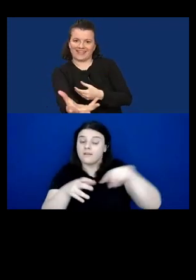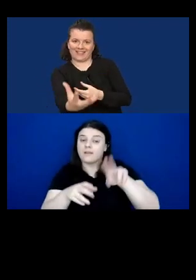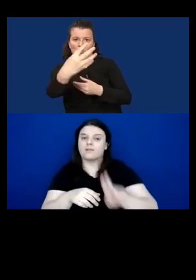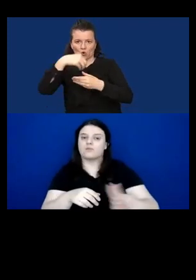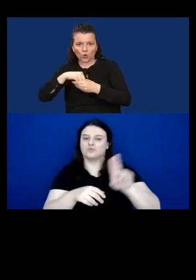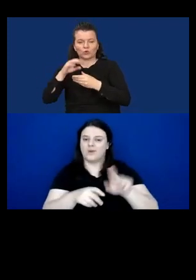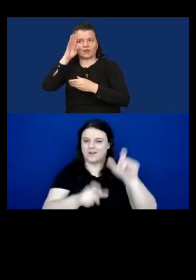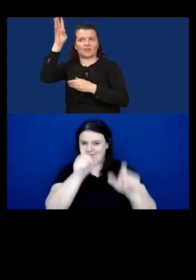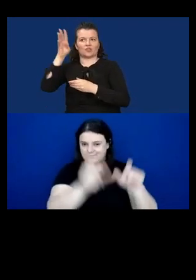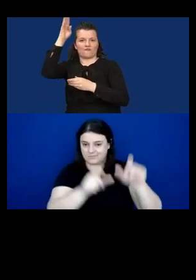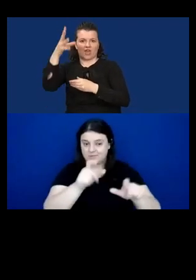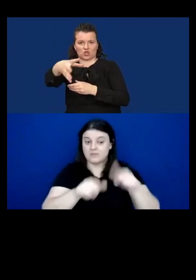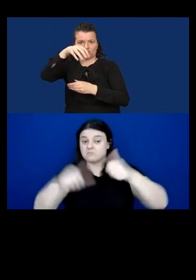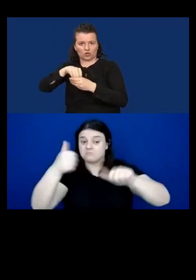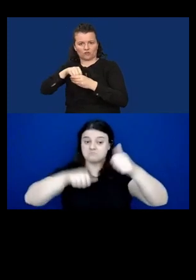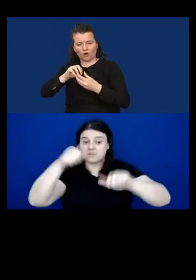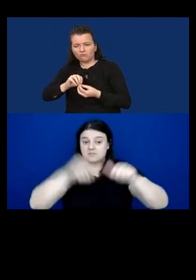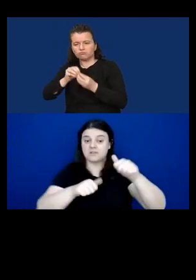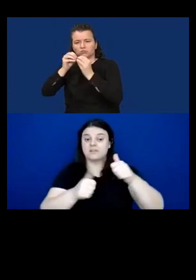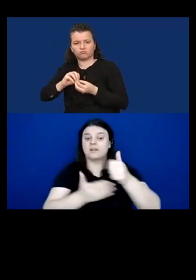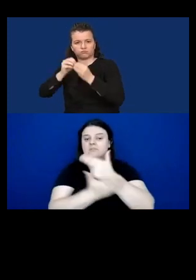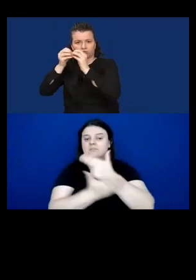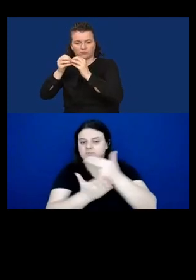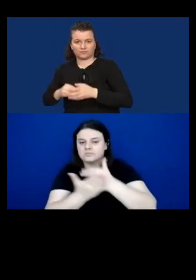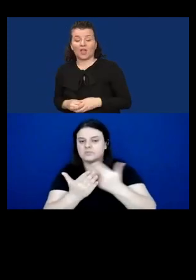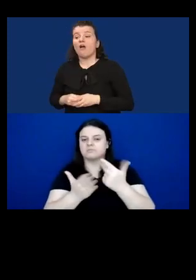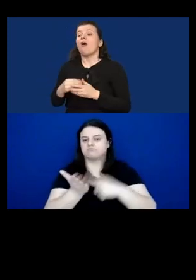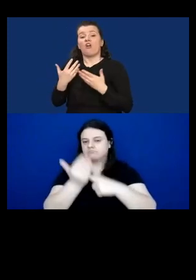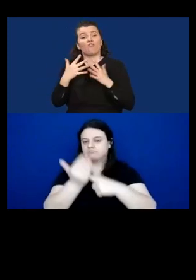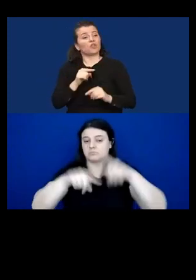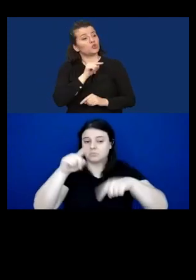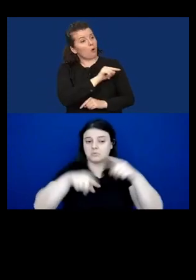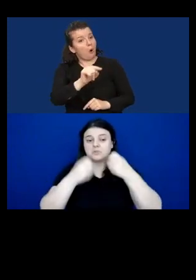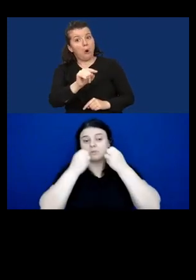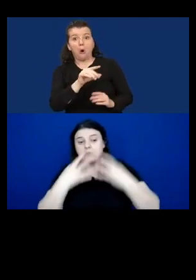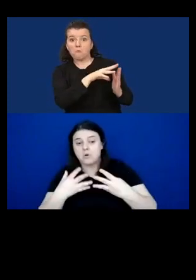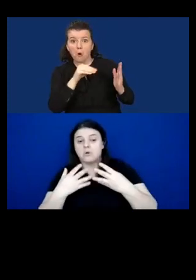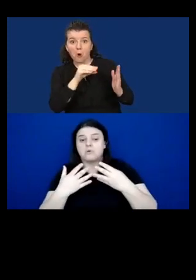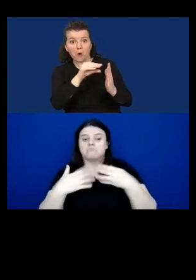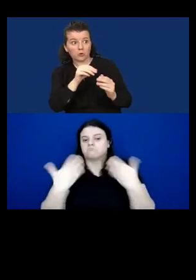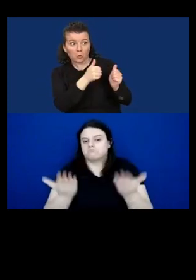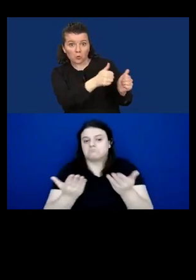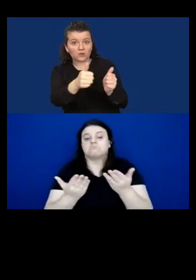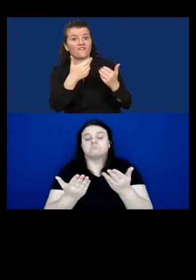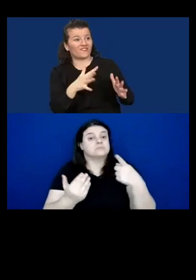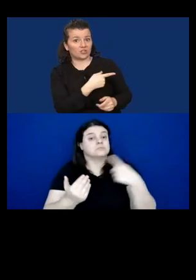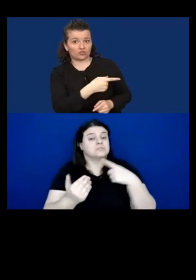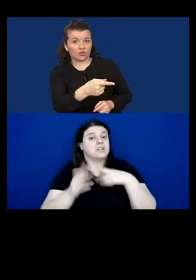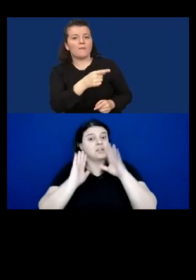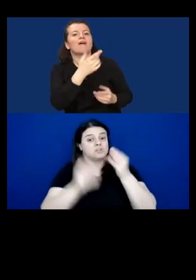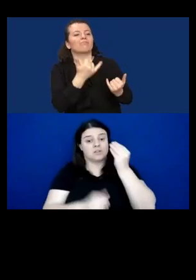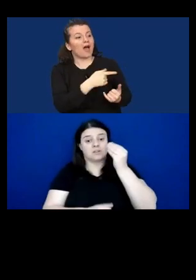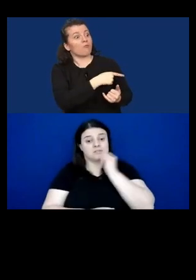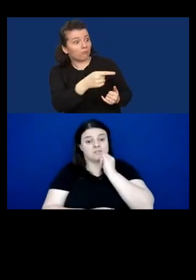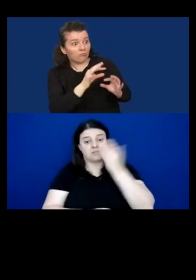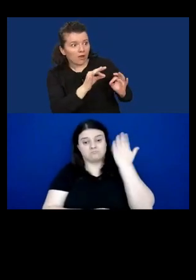products. Some good examples exist, but efforts are needed for scale-up and diffusion.